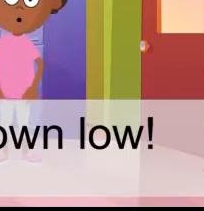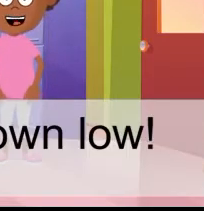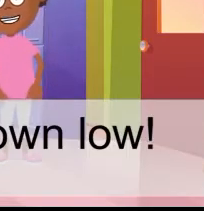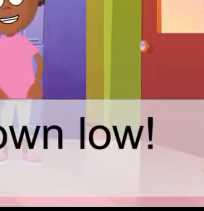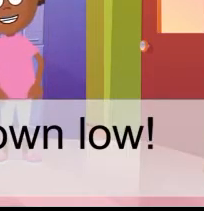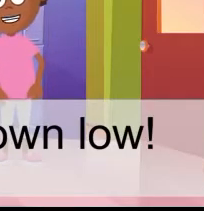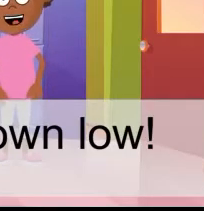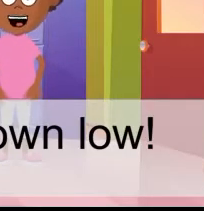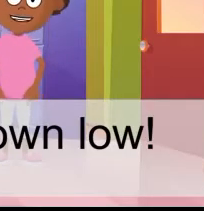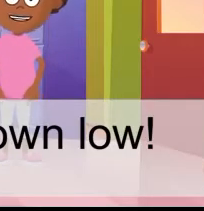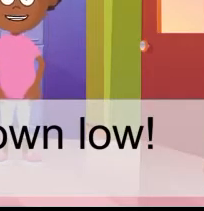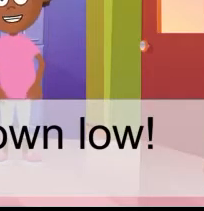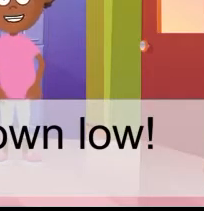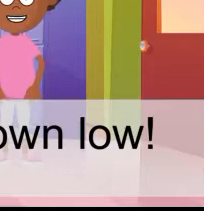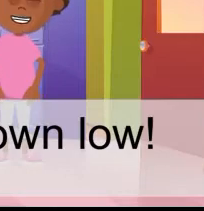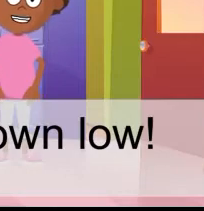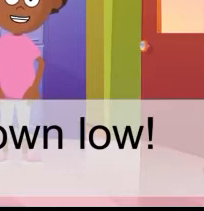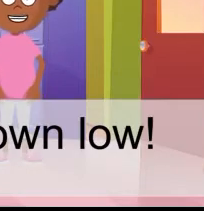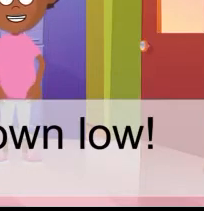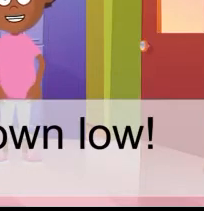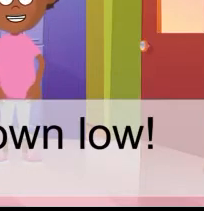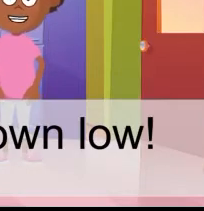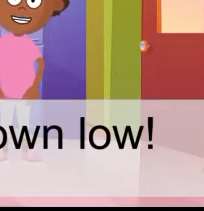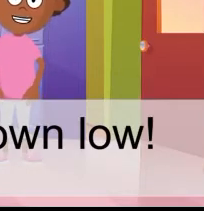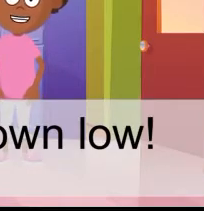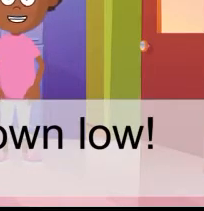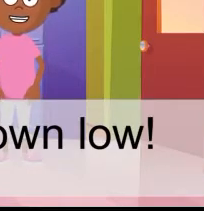down low, keep down low